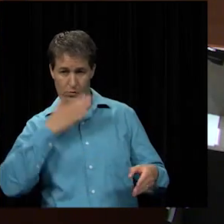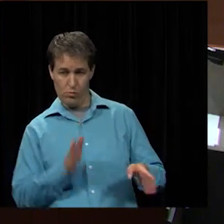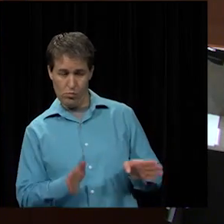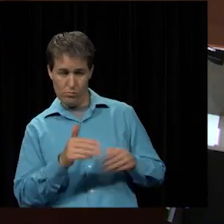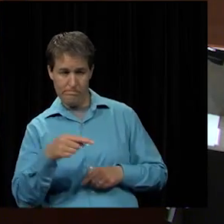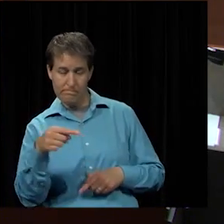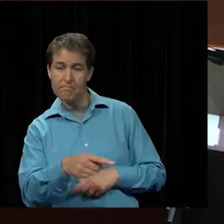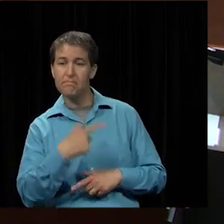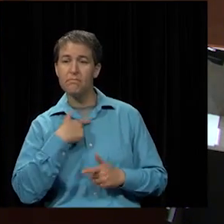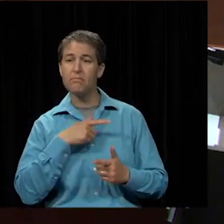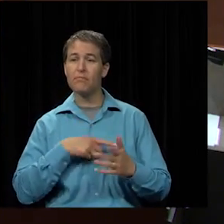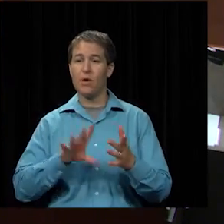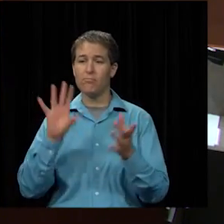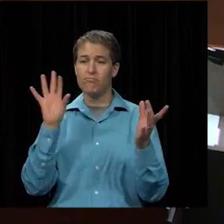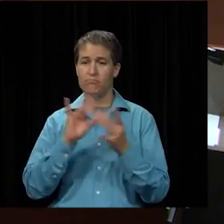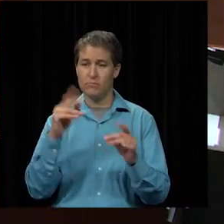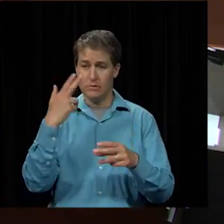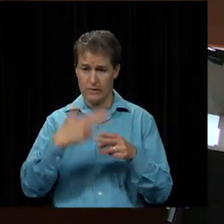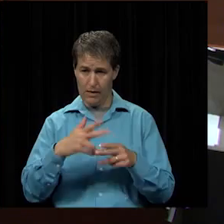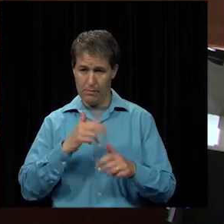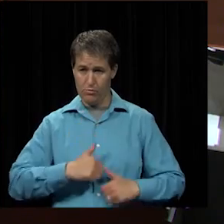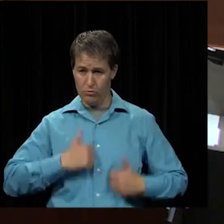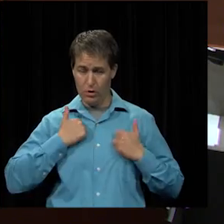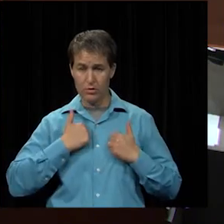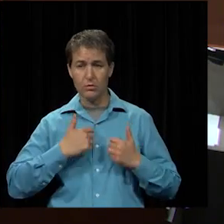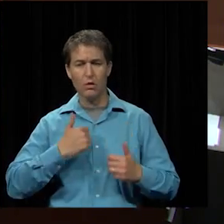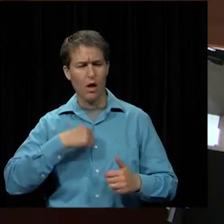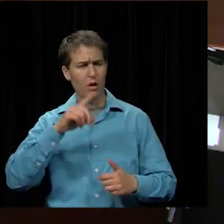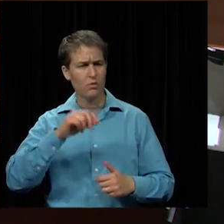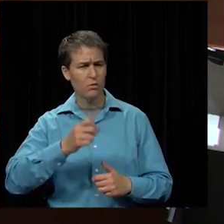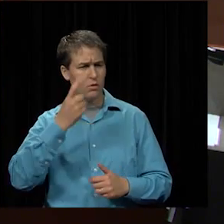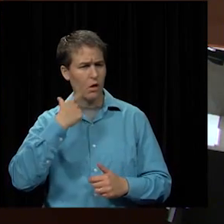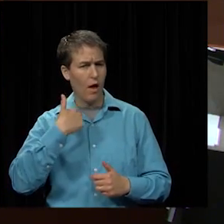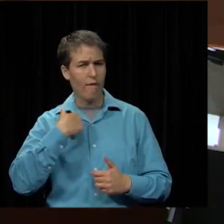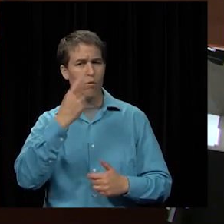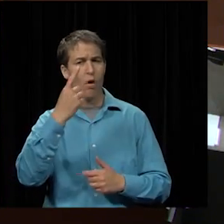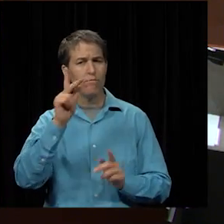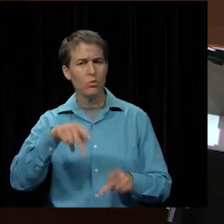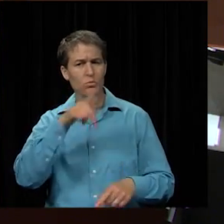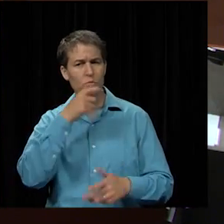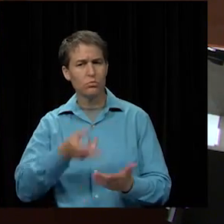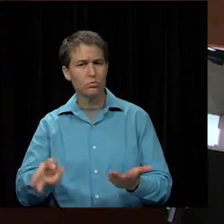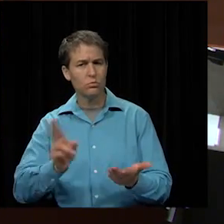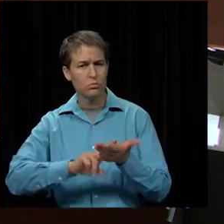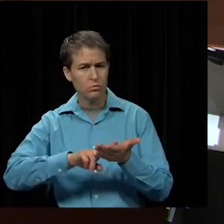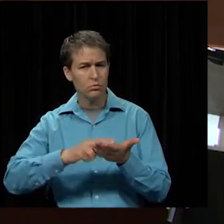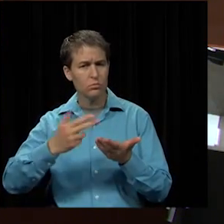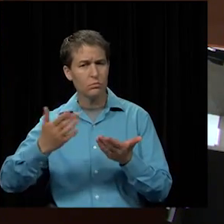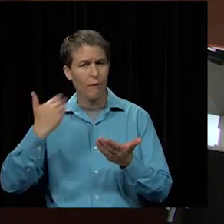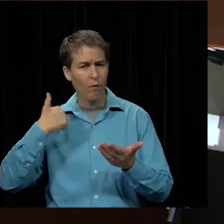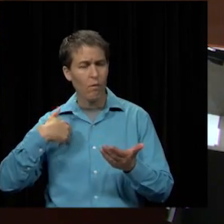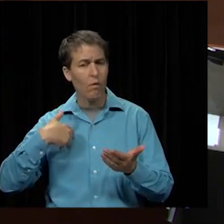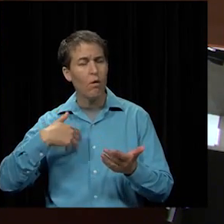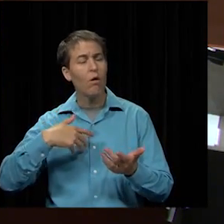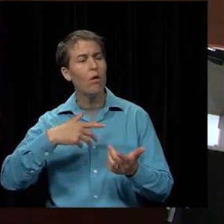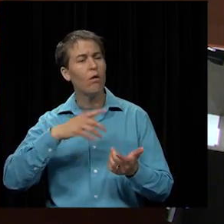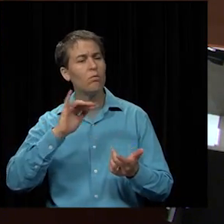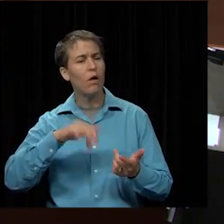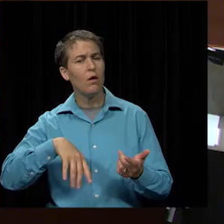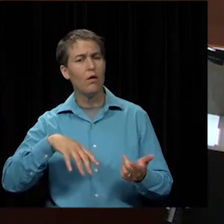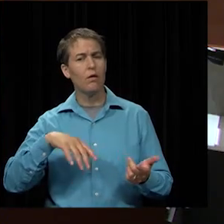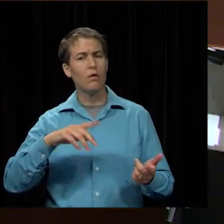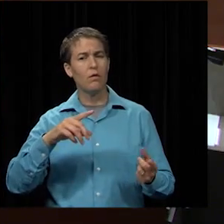and state your name and address. And I do understand that we do have one person that had registered prior, and that is